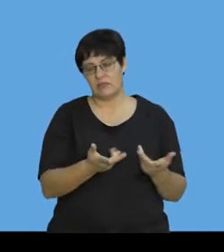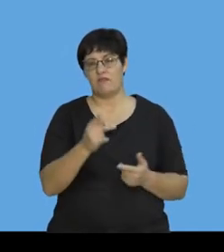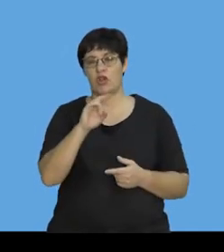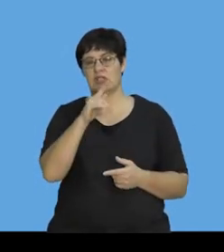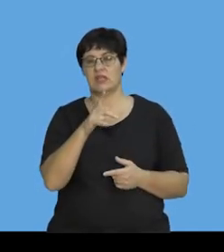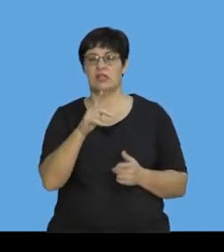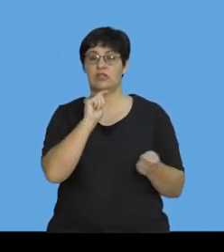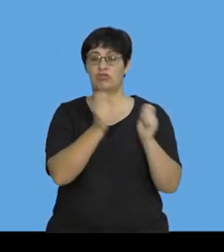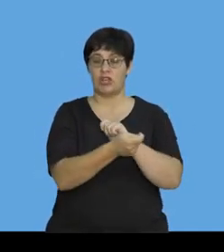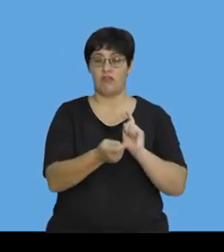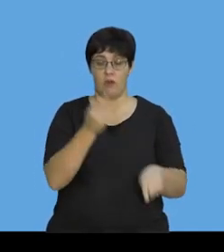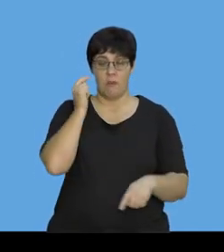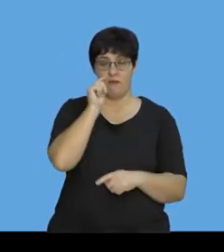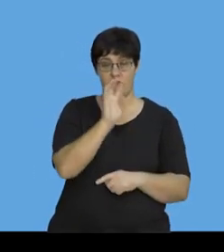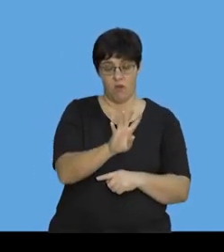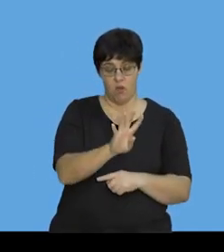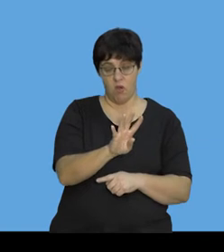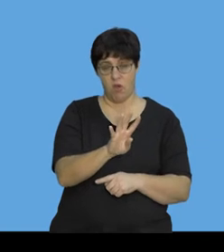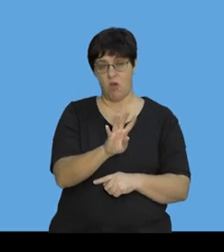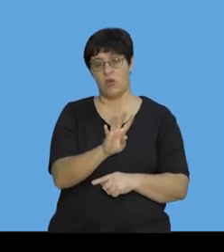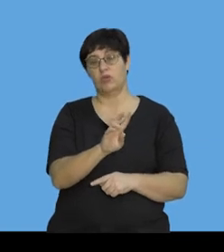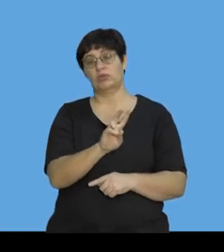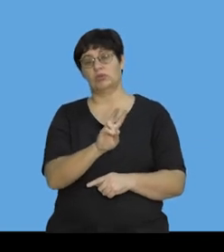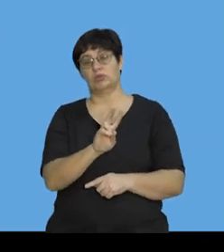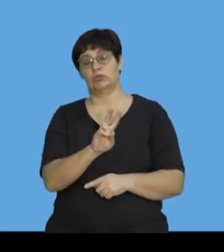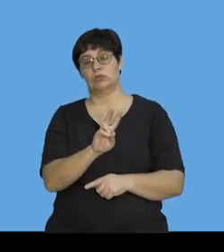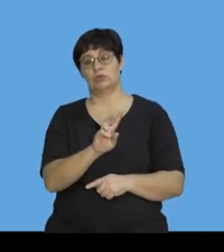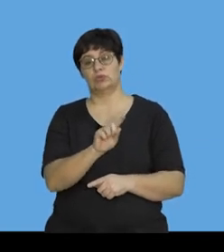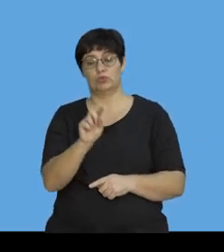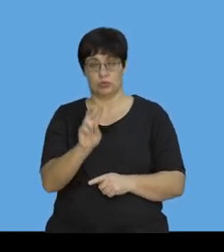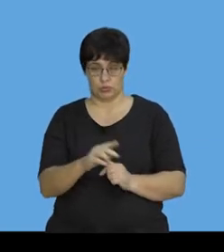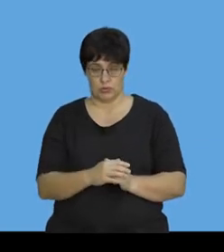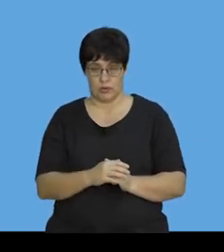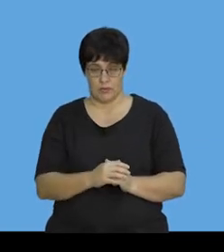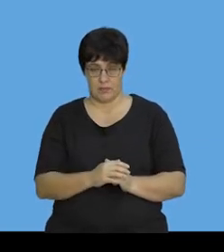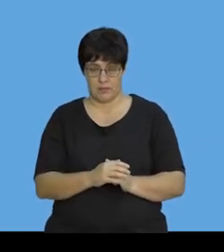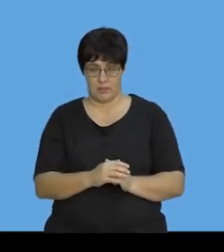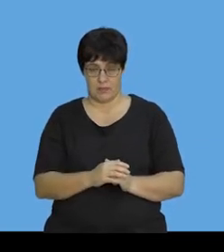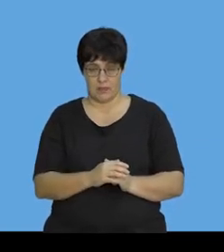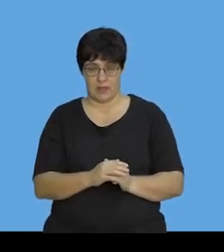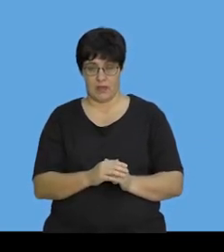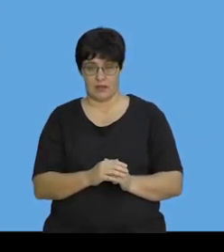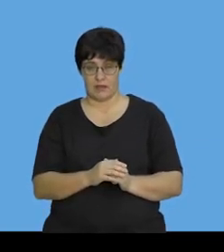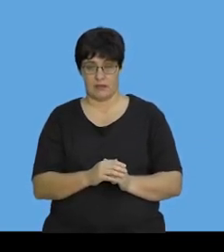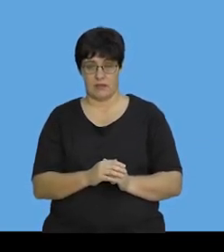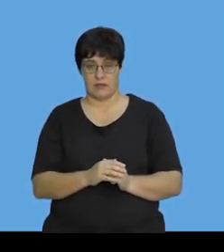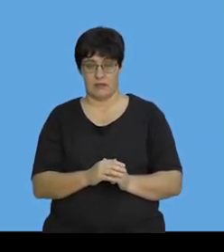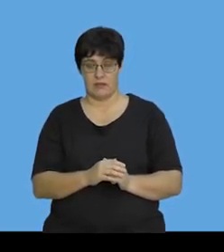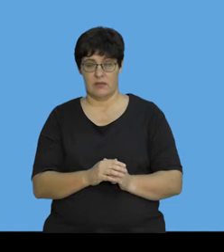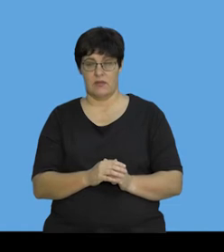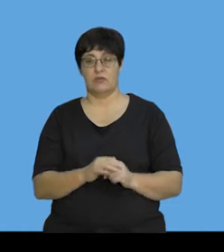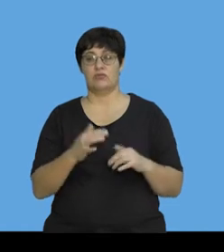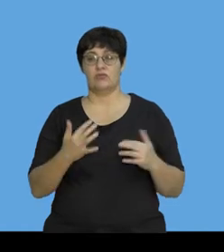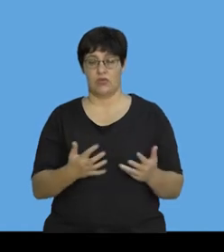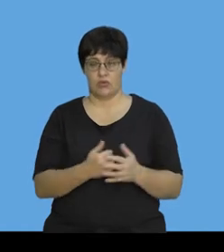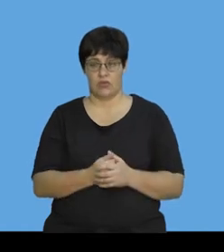changes from four to two in the opposite direction. Okay. So, first of